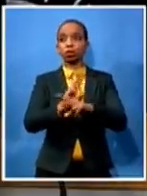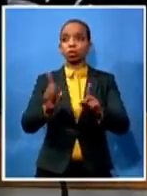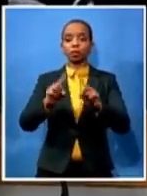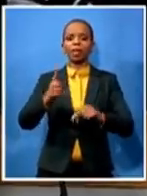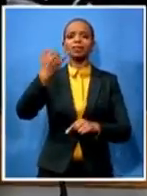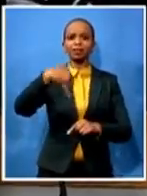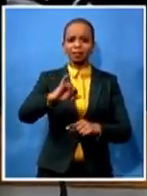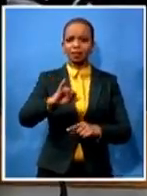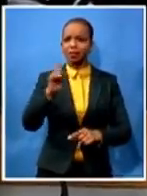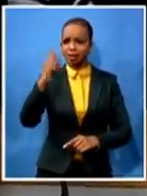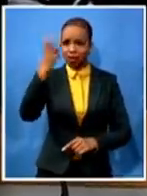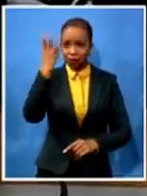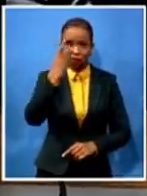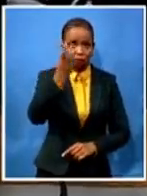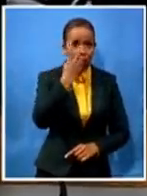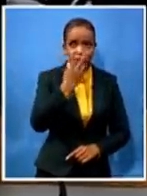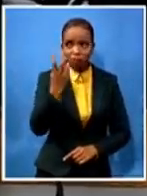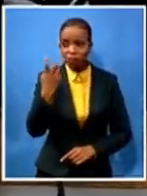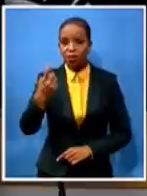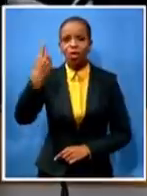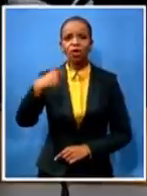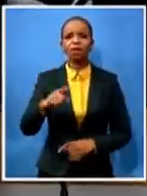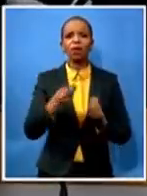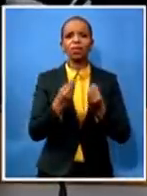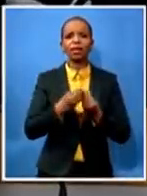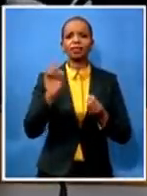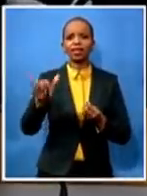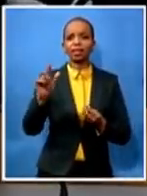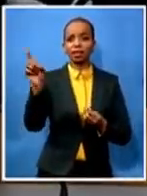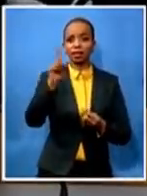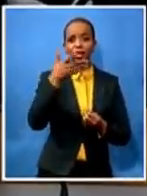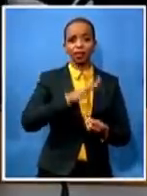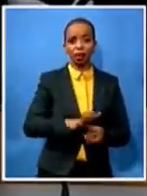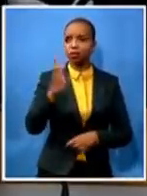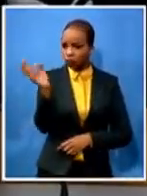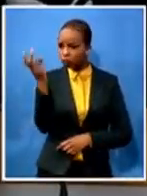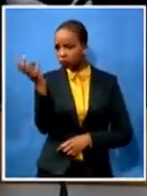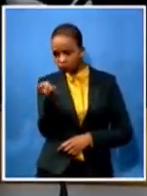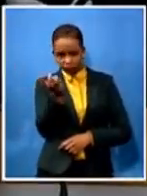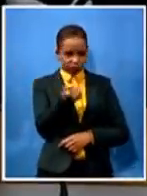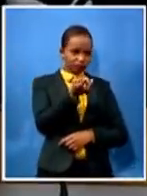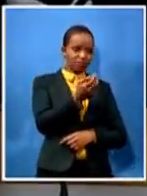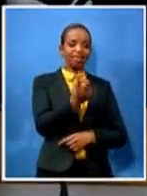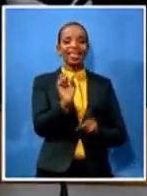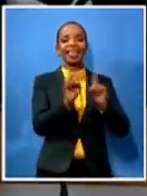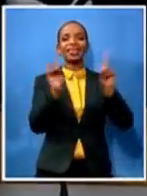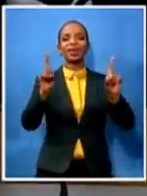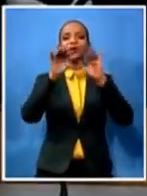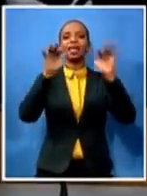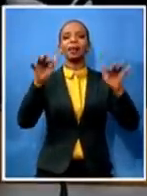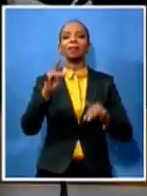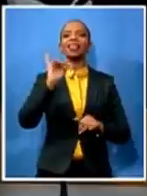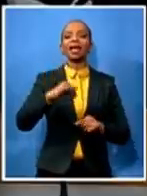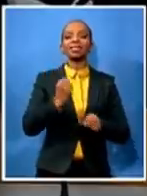which unfortunately the very witnesses that have made me to come here today are still fudging issues and